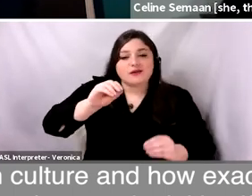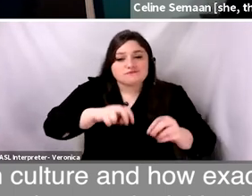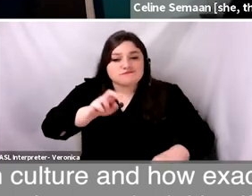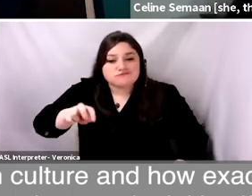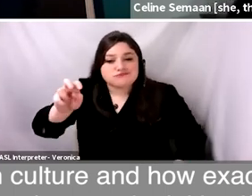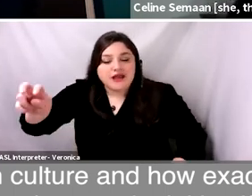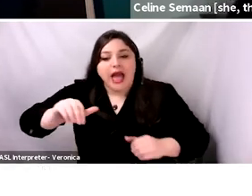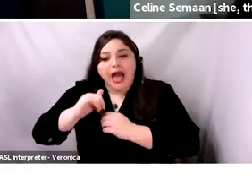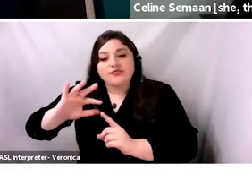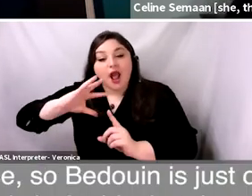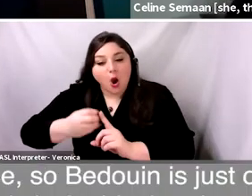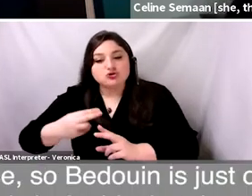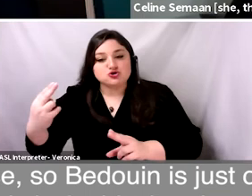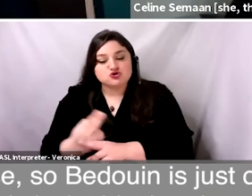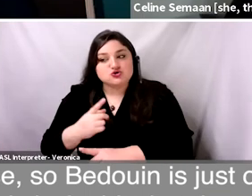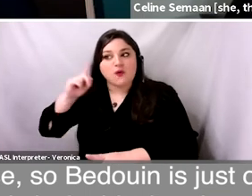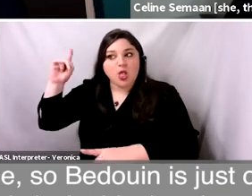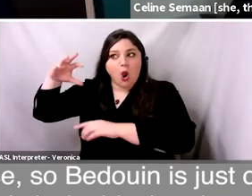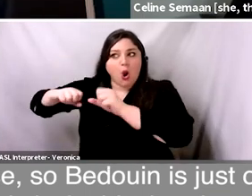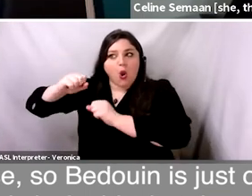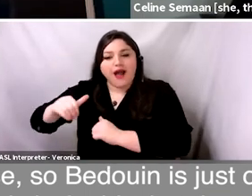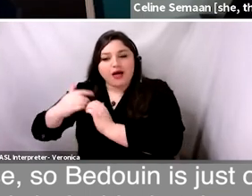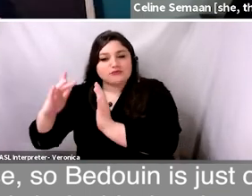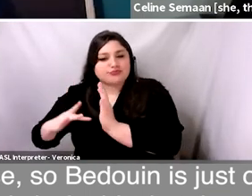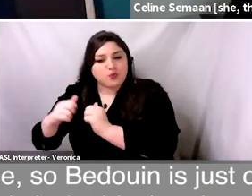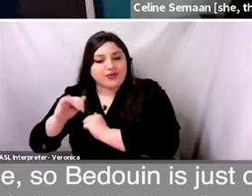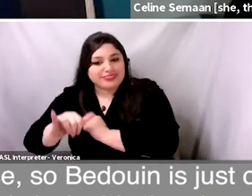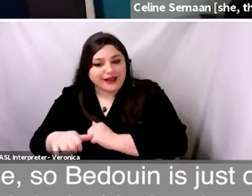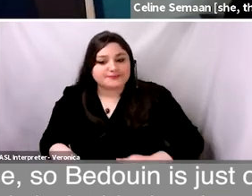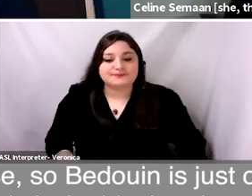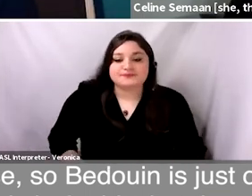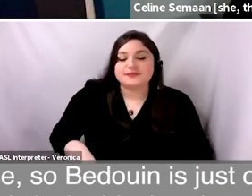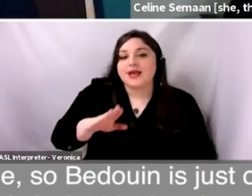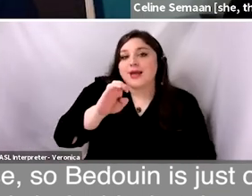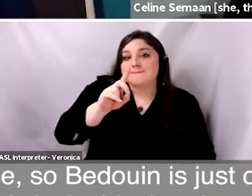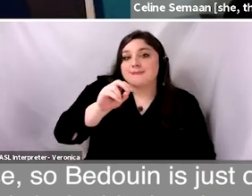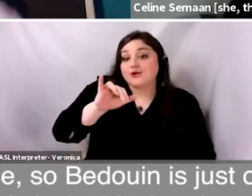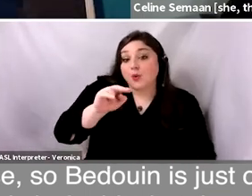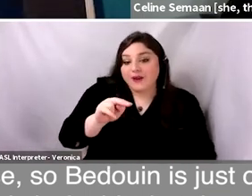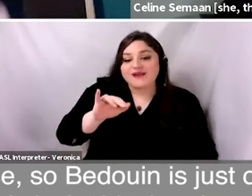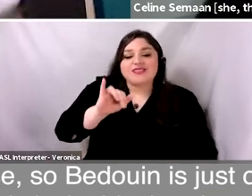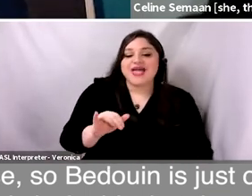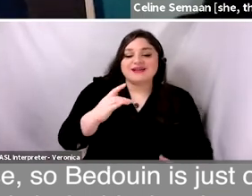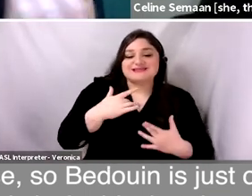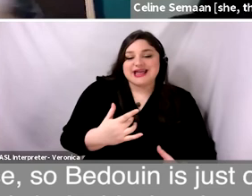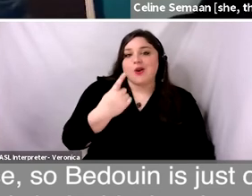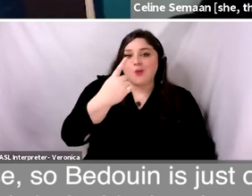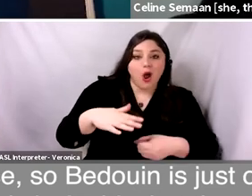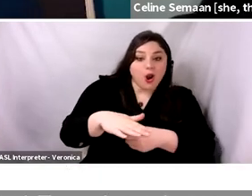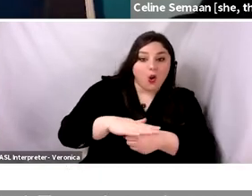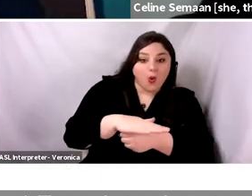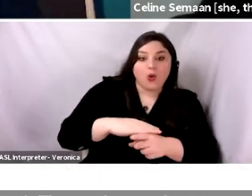a colonial justification? Of course, so Bedouin is just one of the local words in Arabic, Badoo,